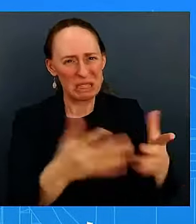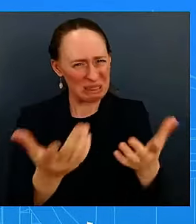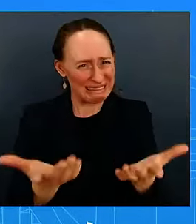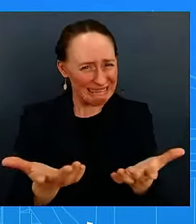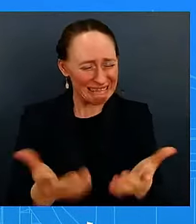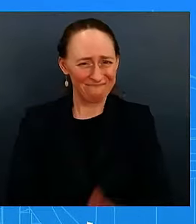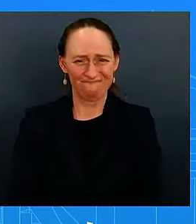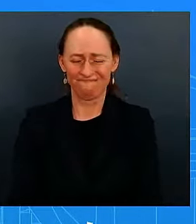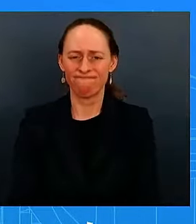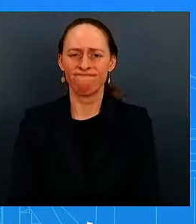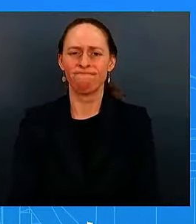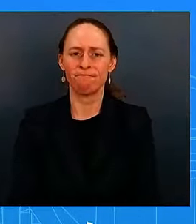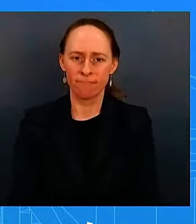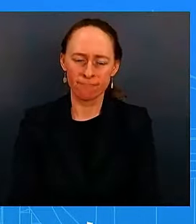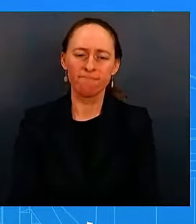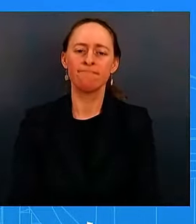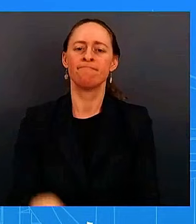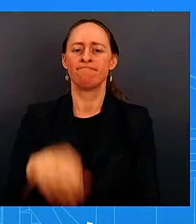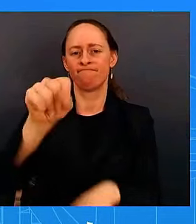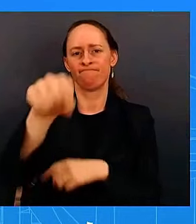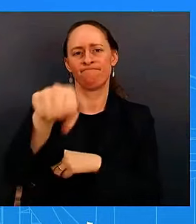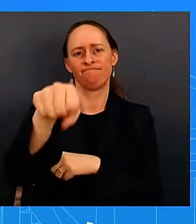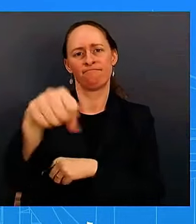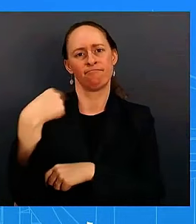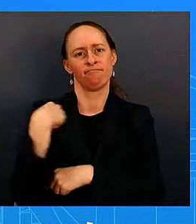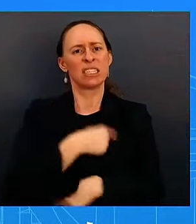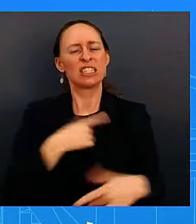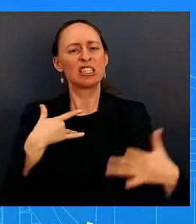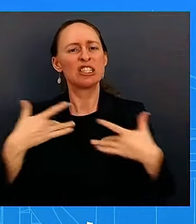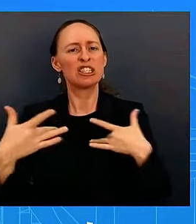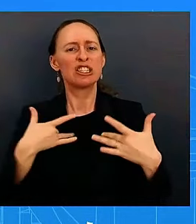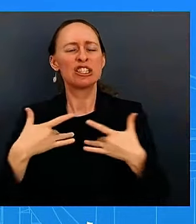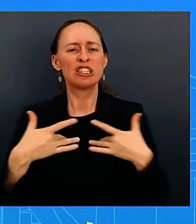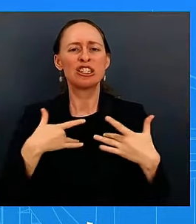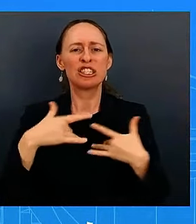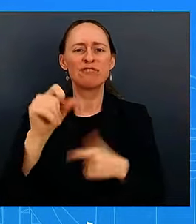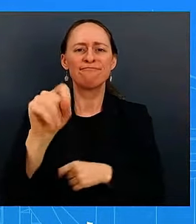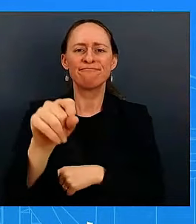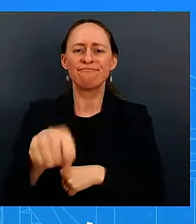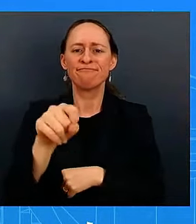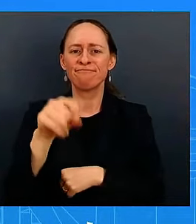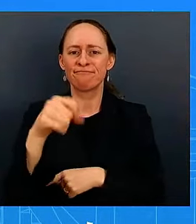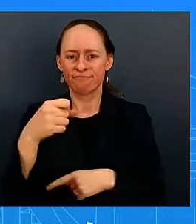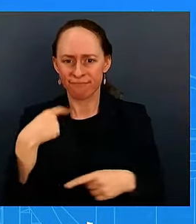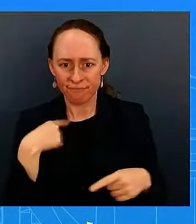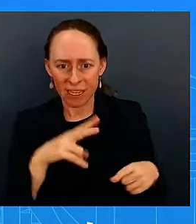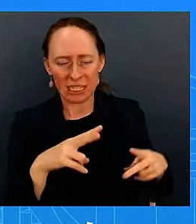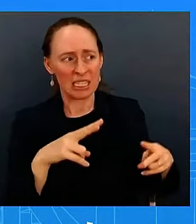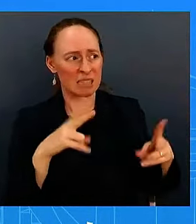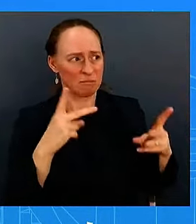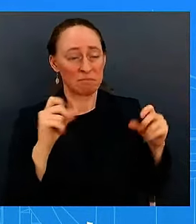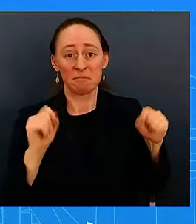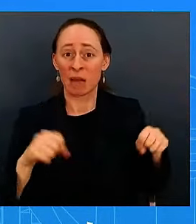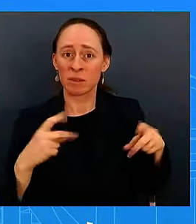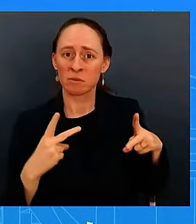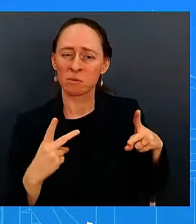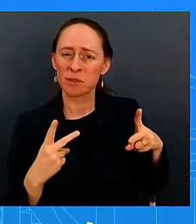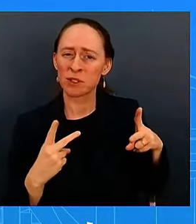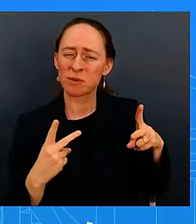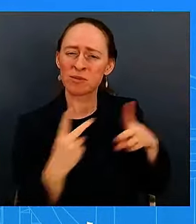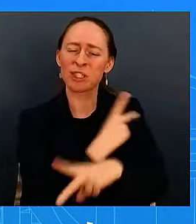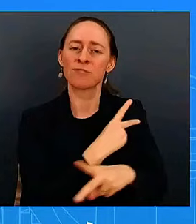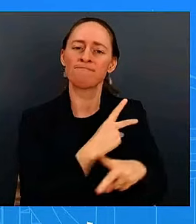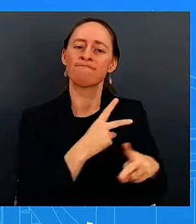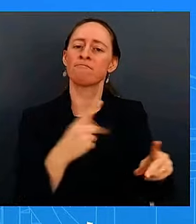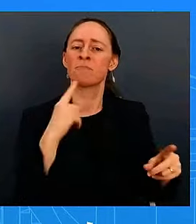tension and afraid and concerned about uh potential escalation we have said that in the middle east we've been very clear and we've also said